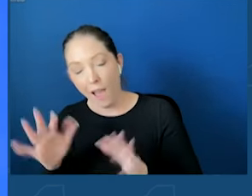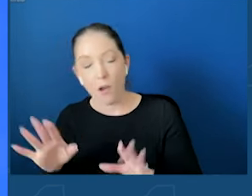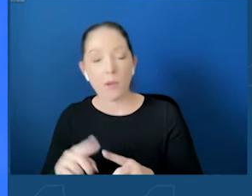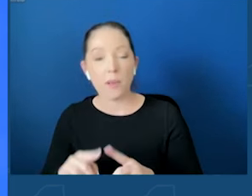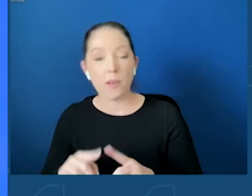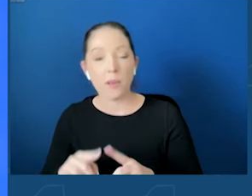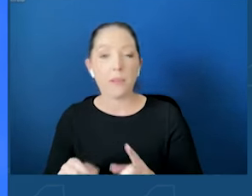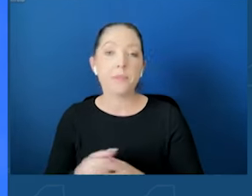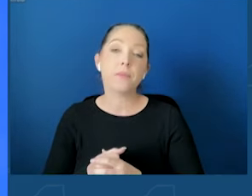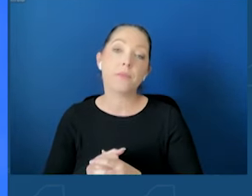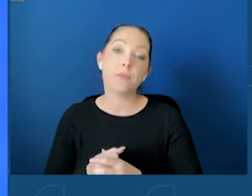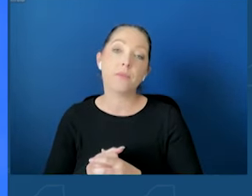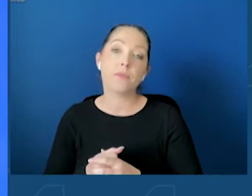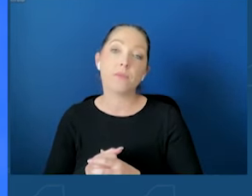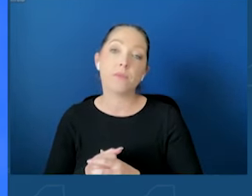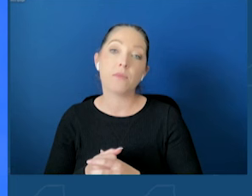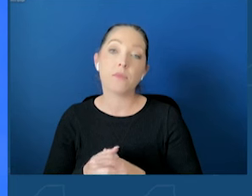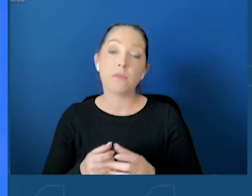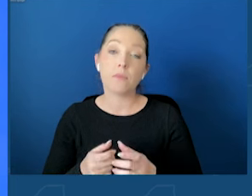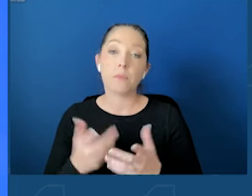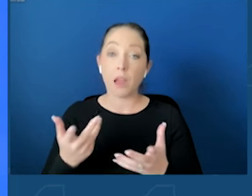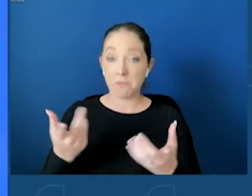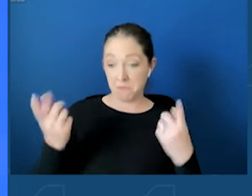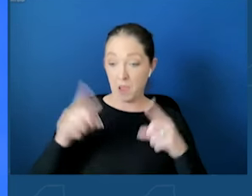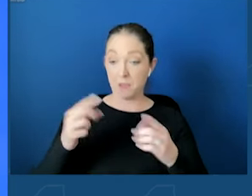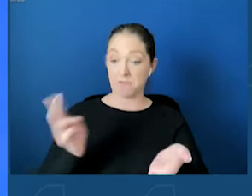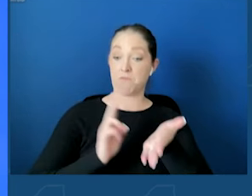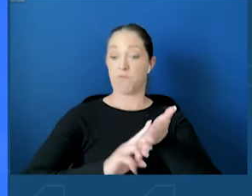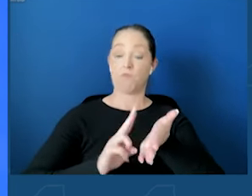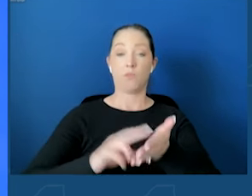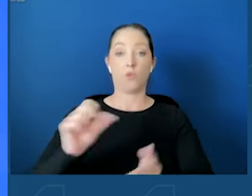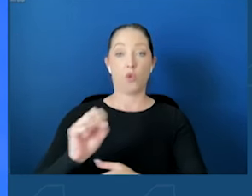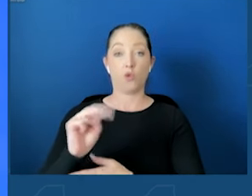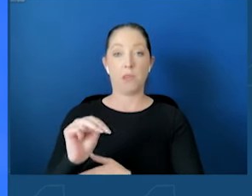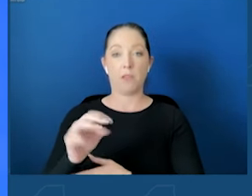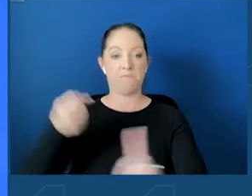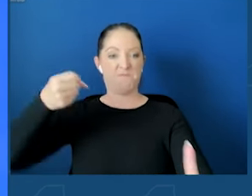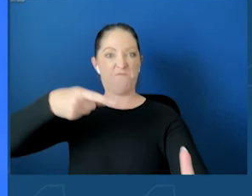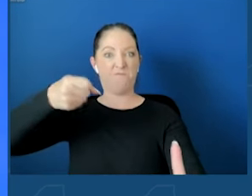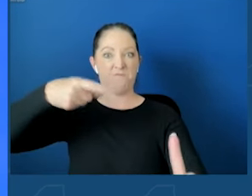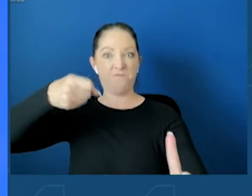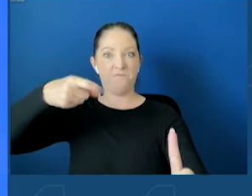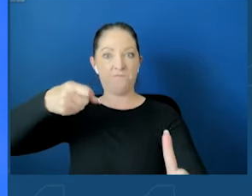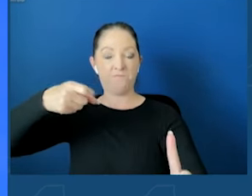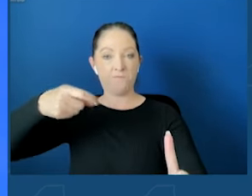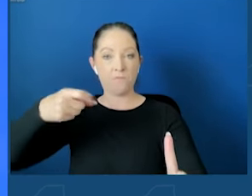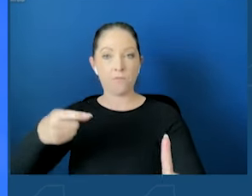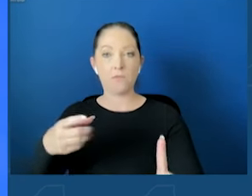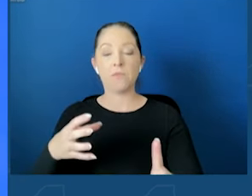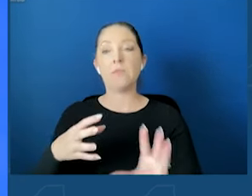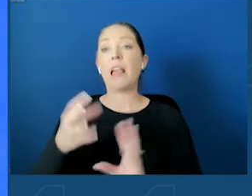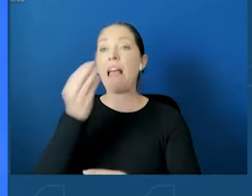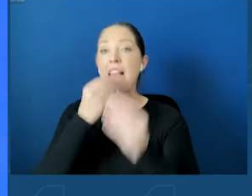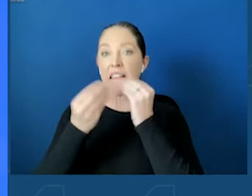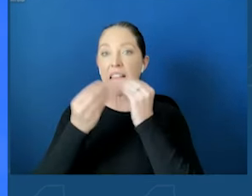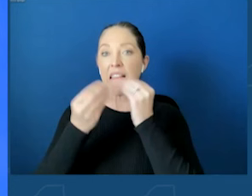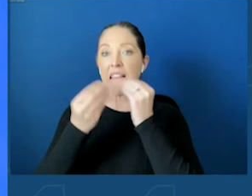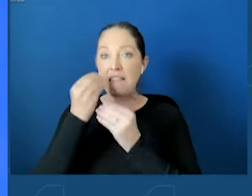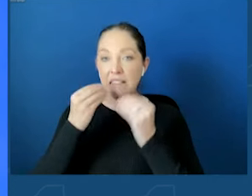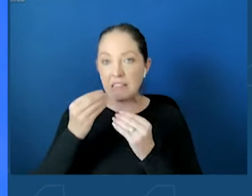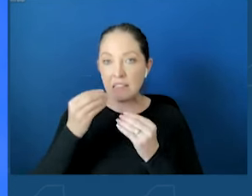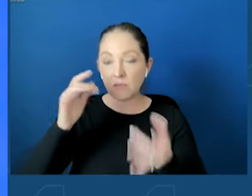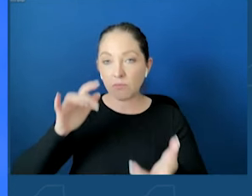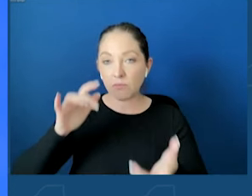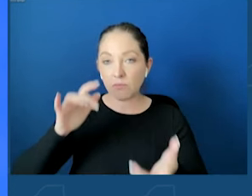Instead, as soon as she signed up for social media, she was targeted extreme eating disorder and self-harm material.